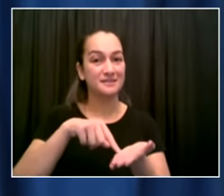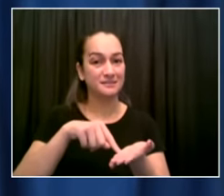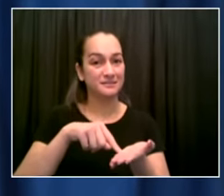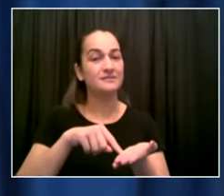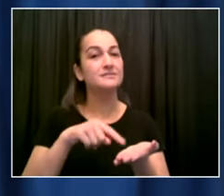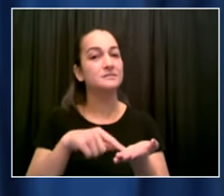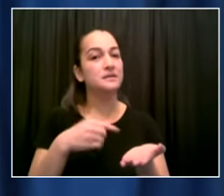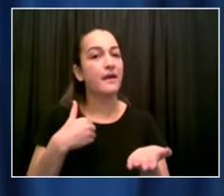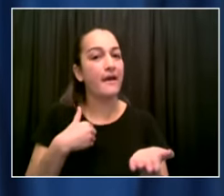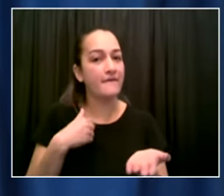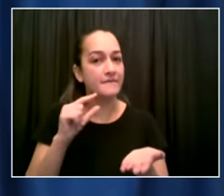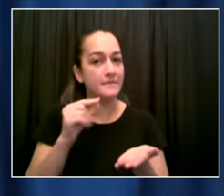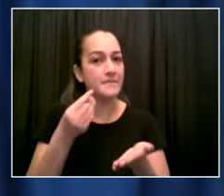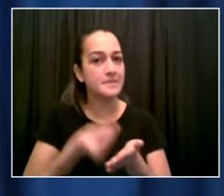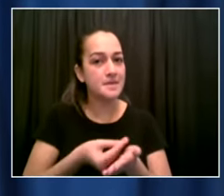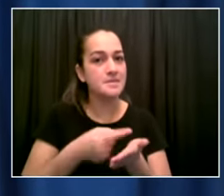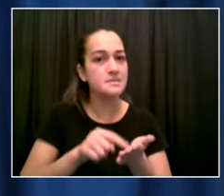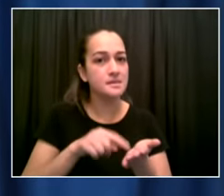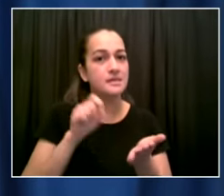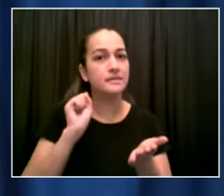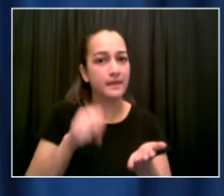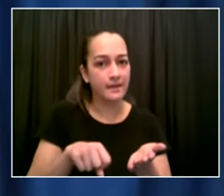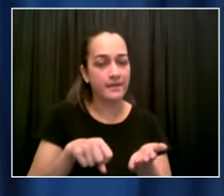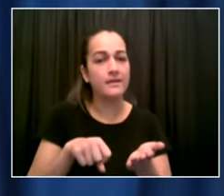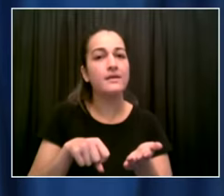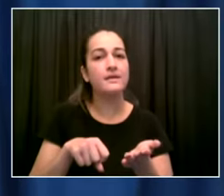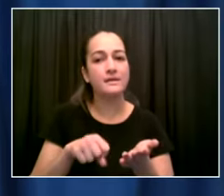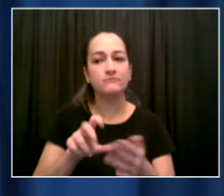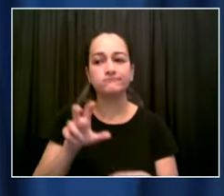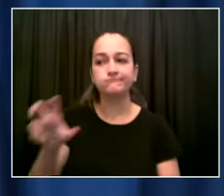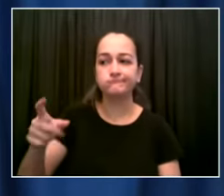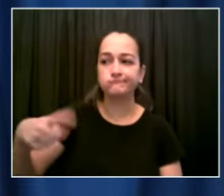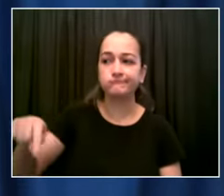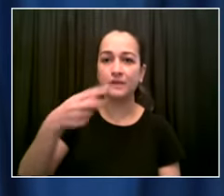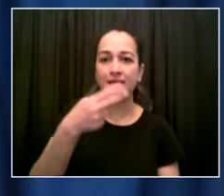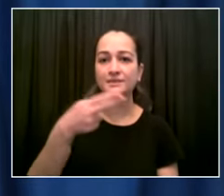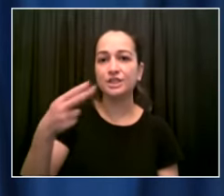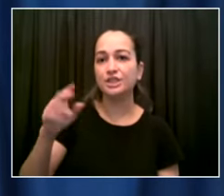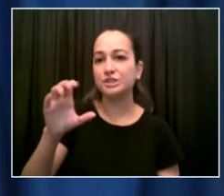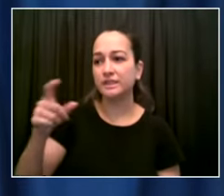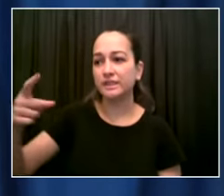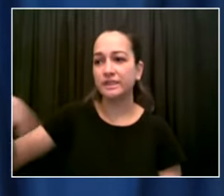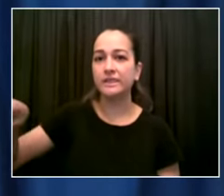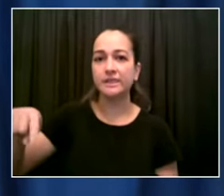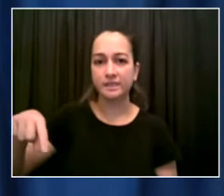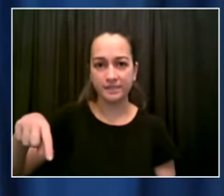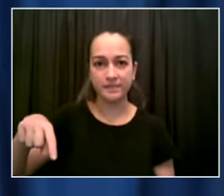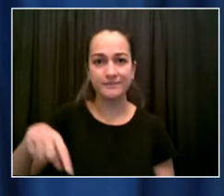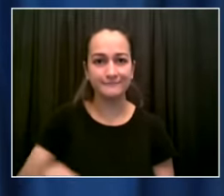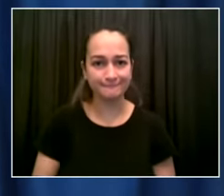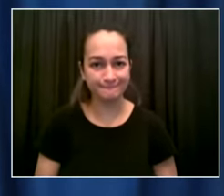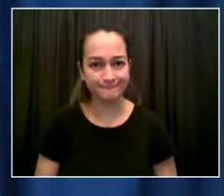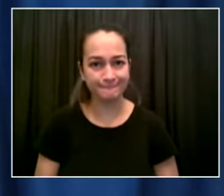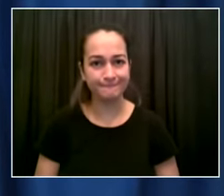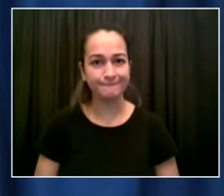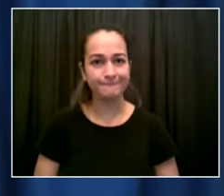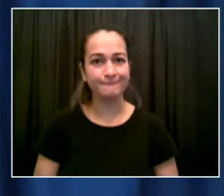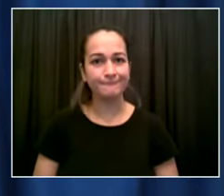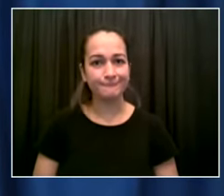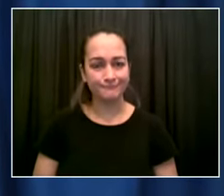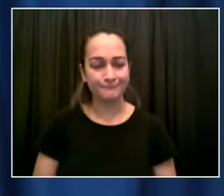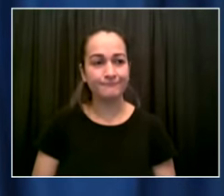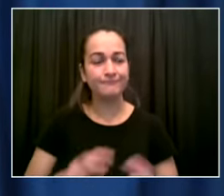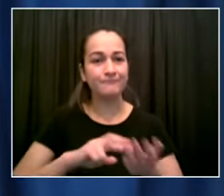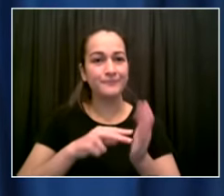work with him simultaneously had this other project in mind and so we will have a great announcement at another